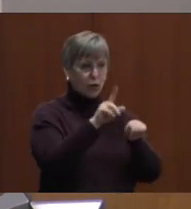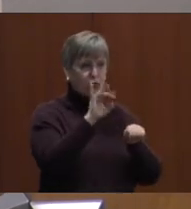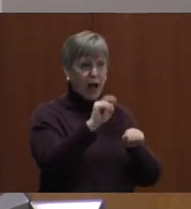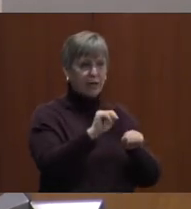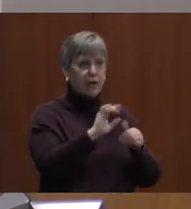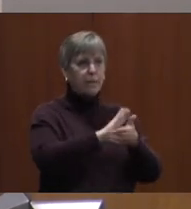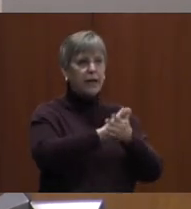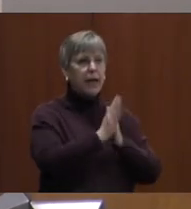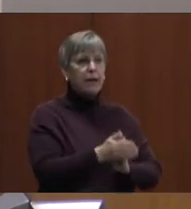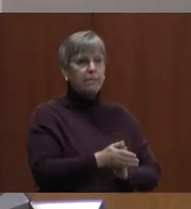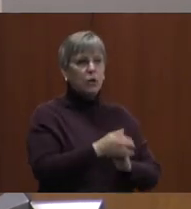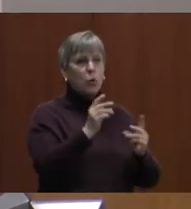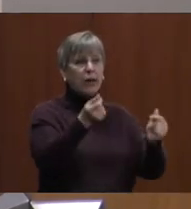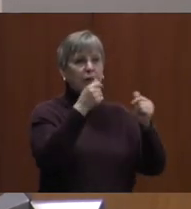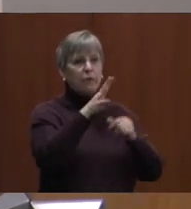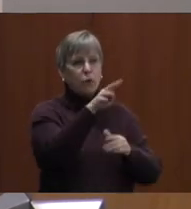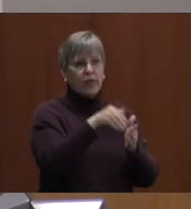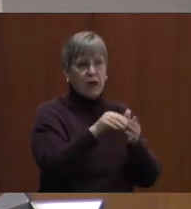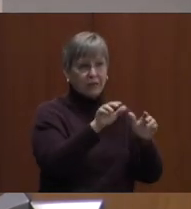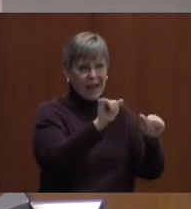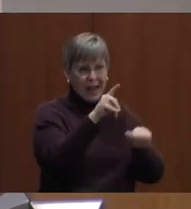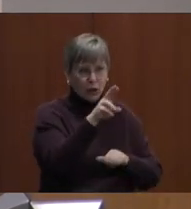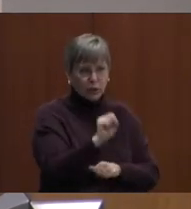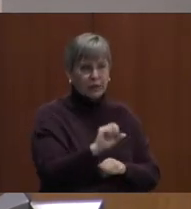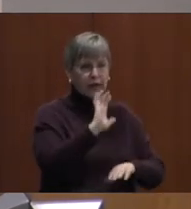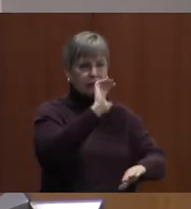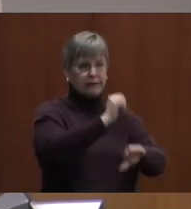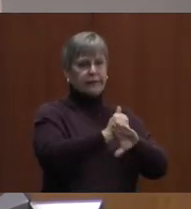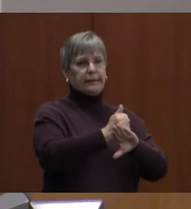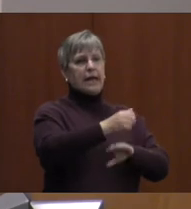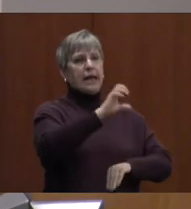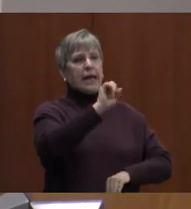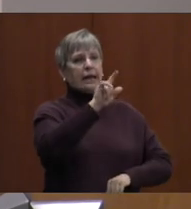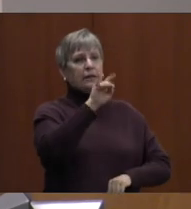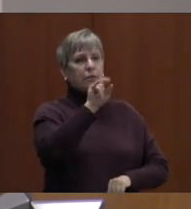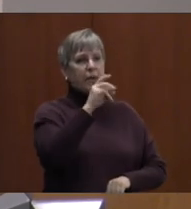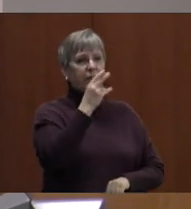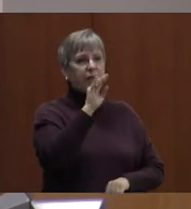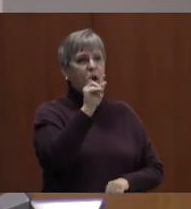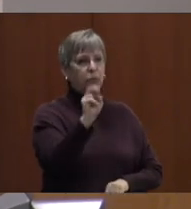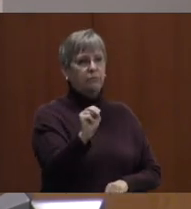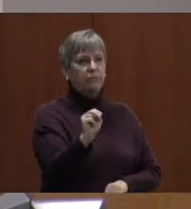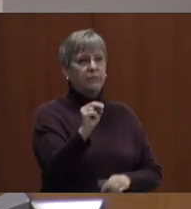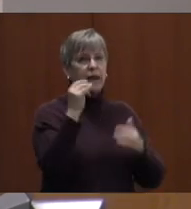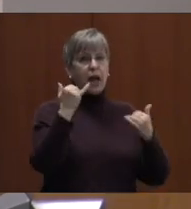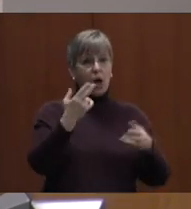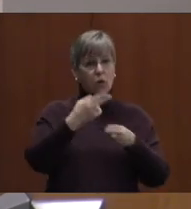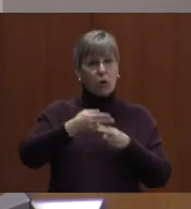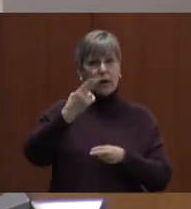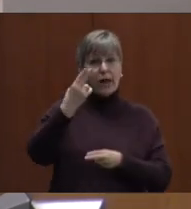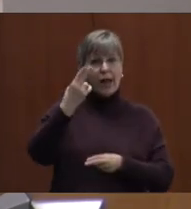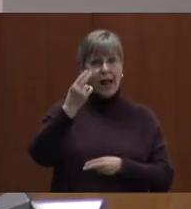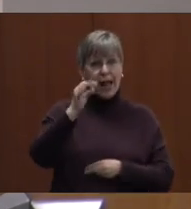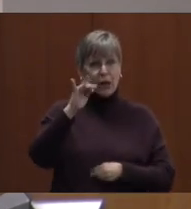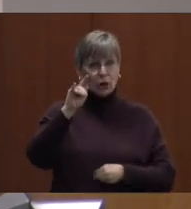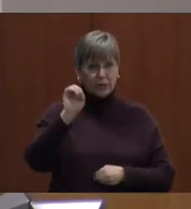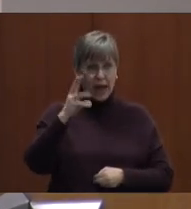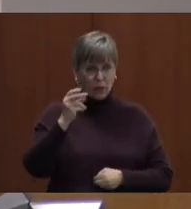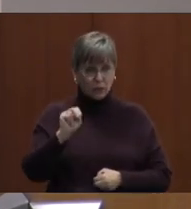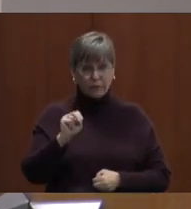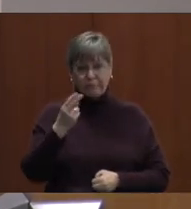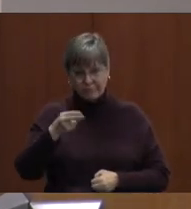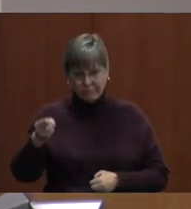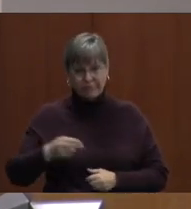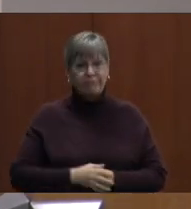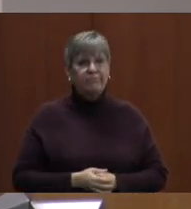became 4,000 acres, and founded Elizabethtown, now Hagerstown. He